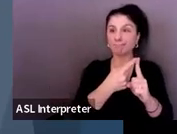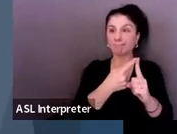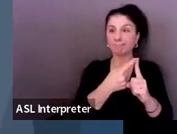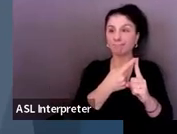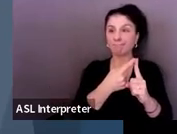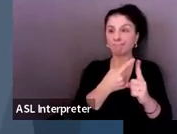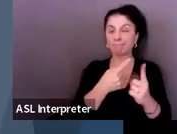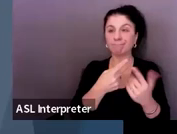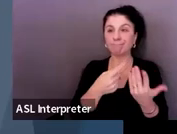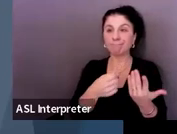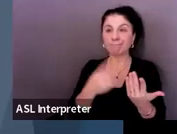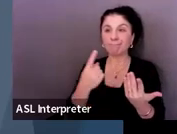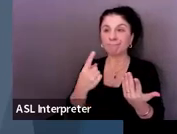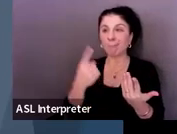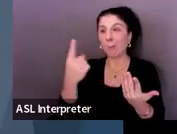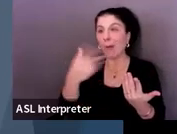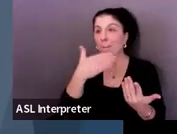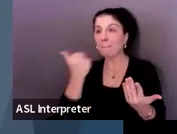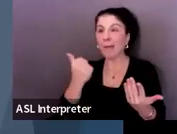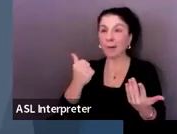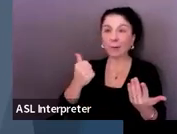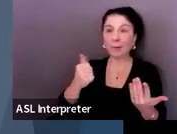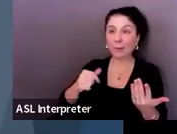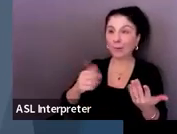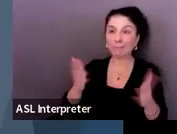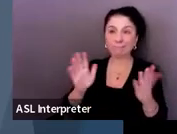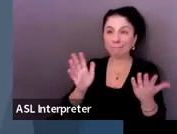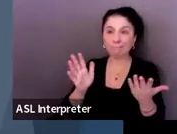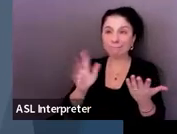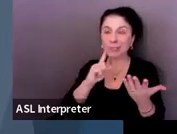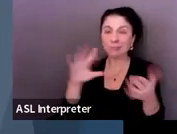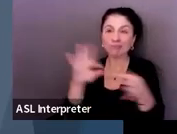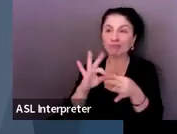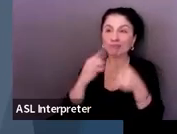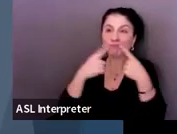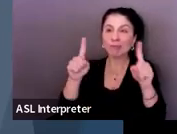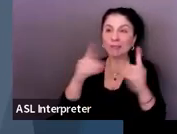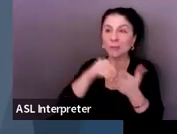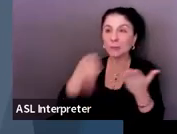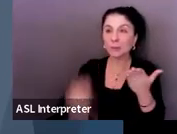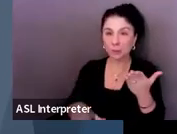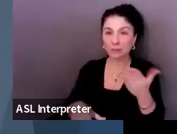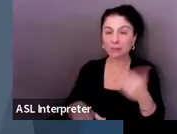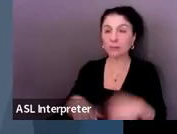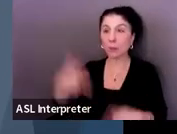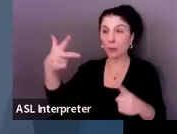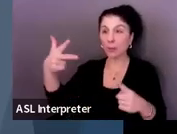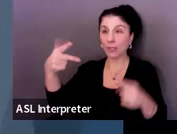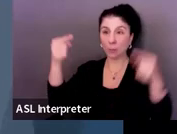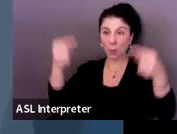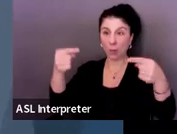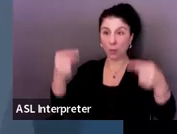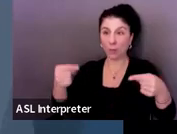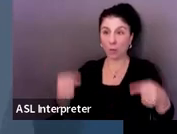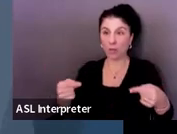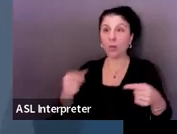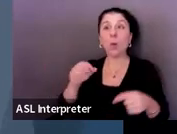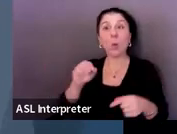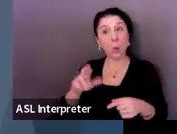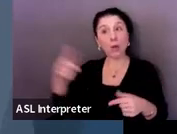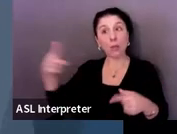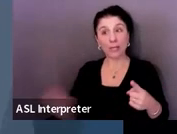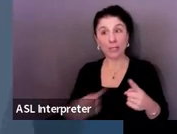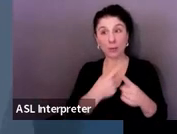prefer one way or the other, just how it works best for that student, as long as they're all represented. And we have some